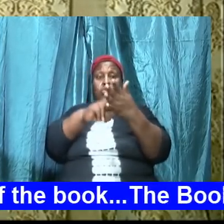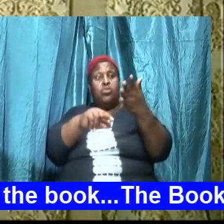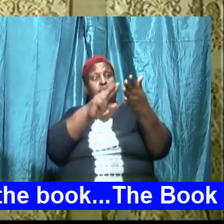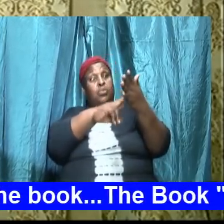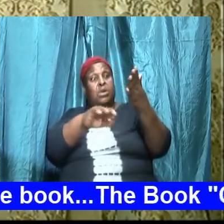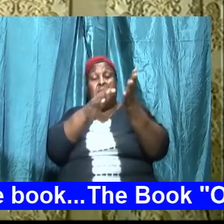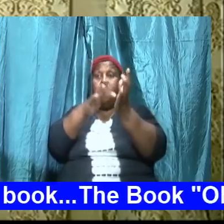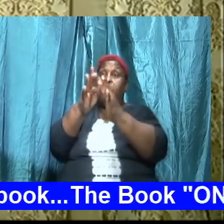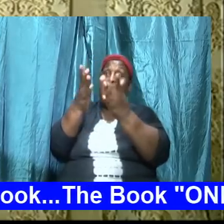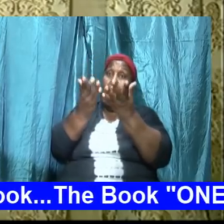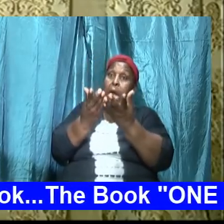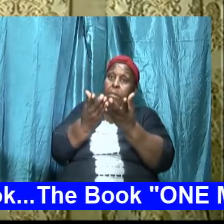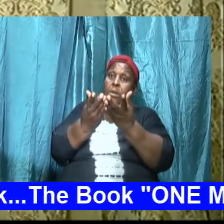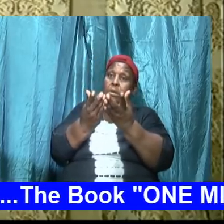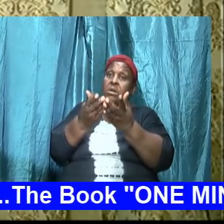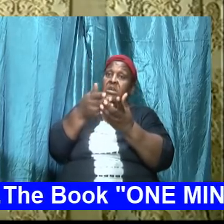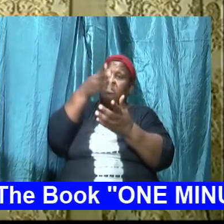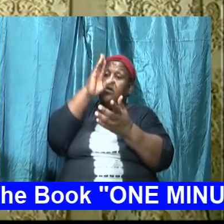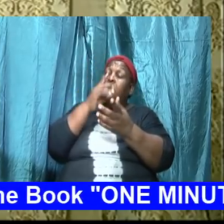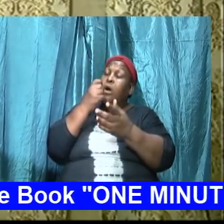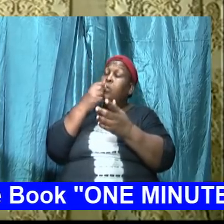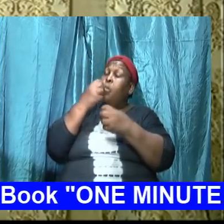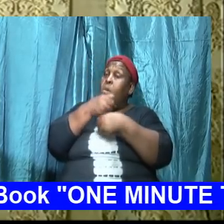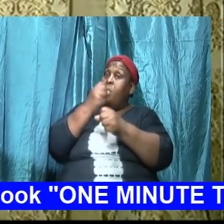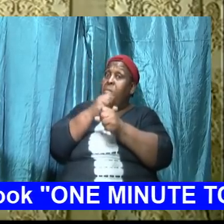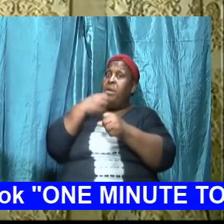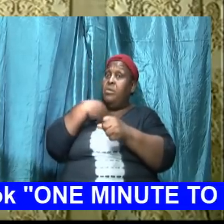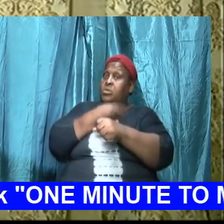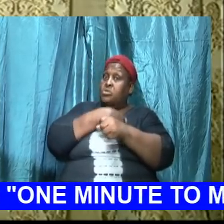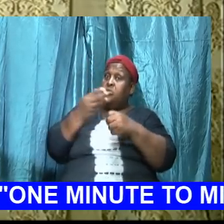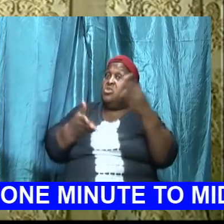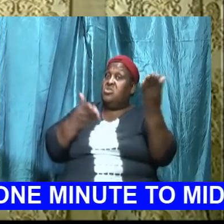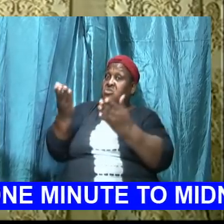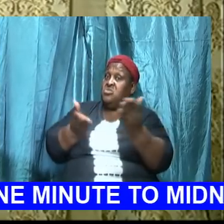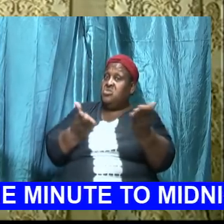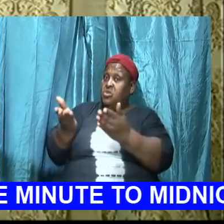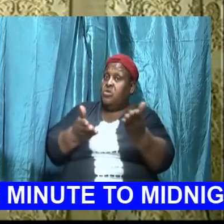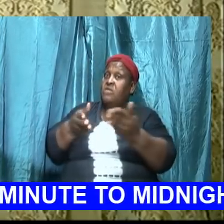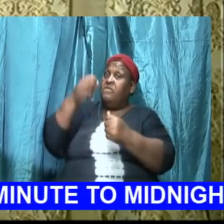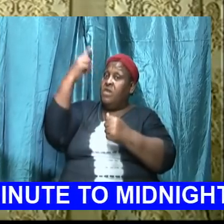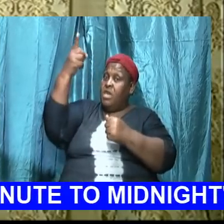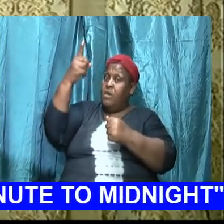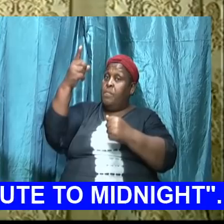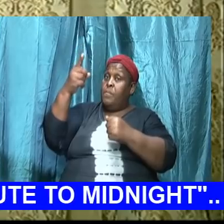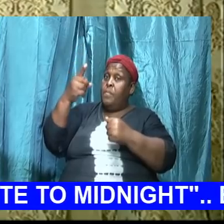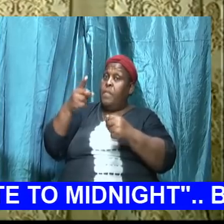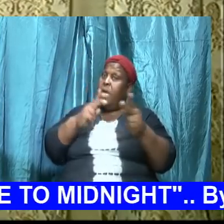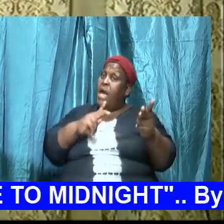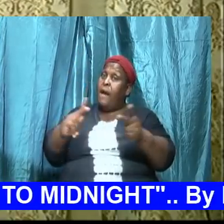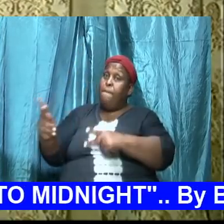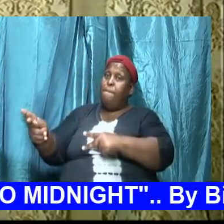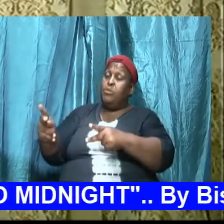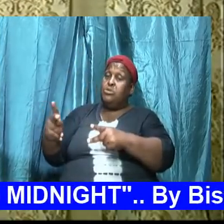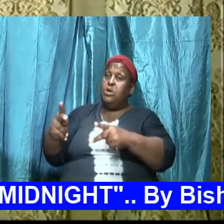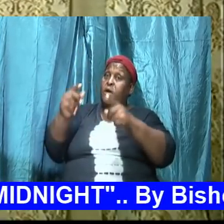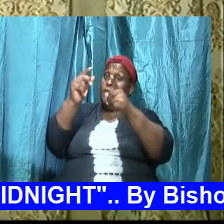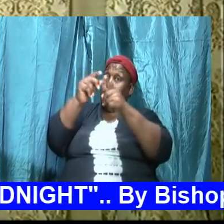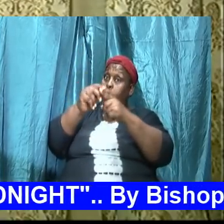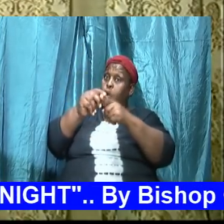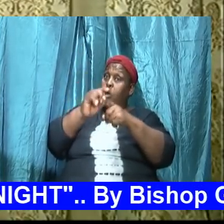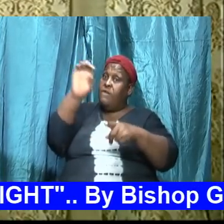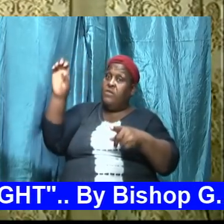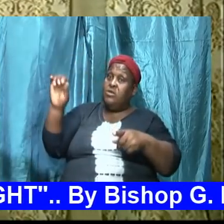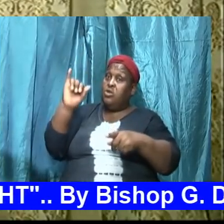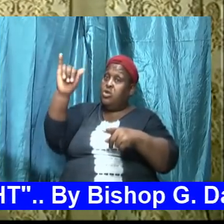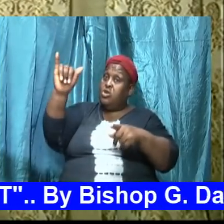us to serve him and have placed in this book the words of eternal life and